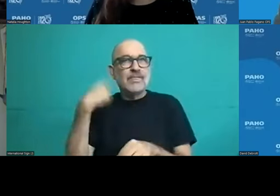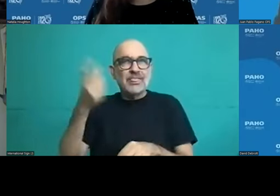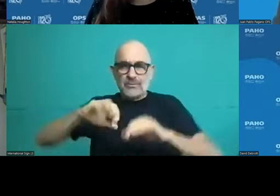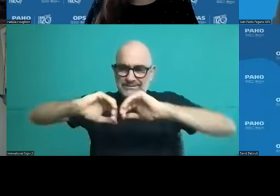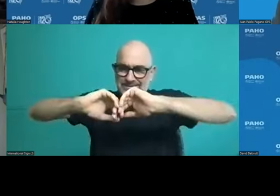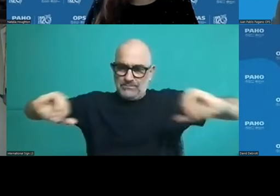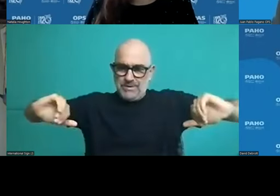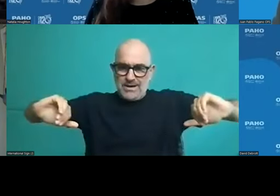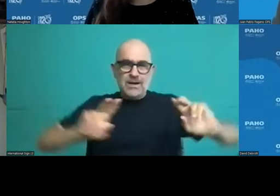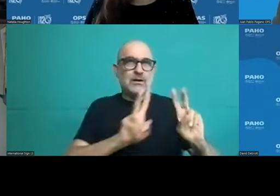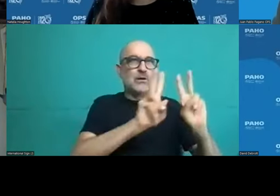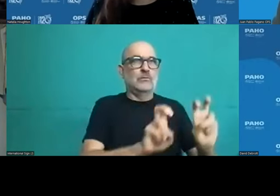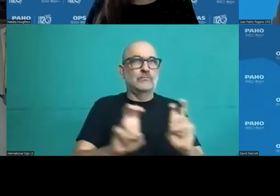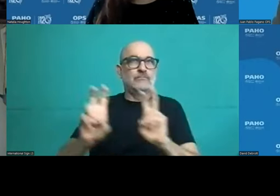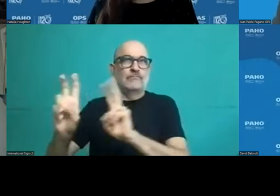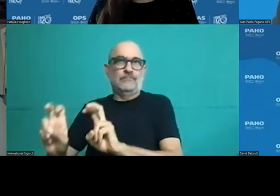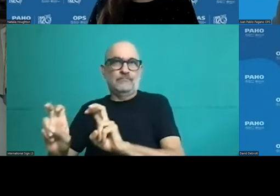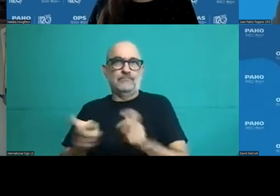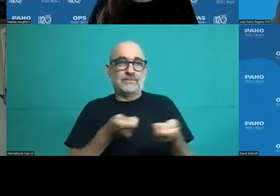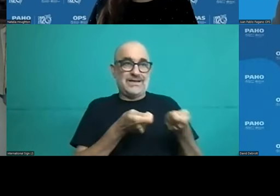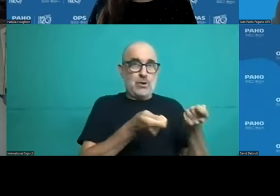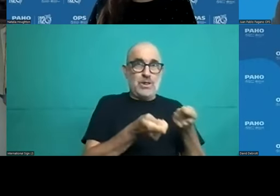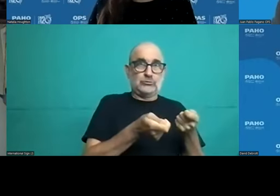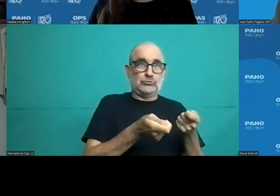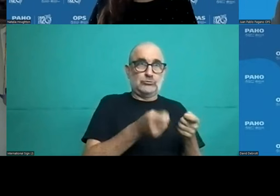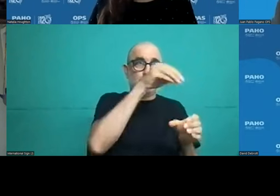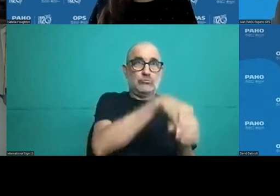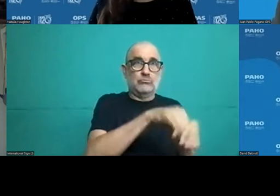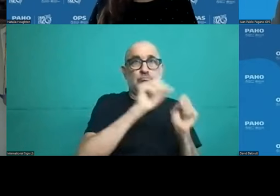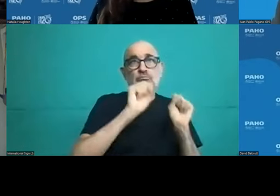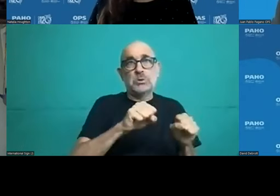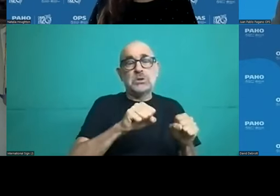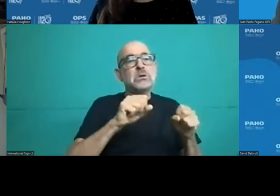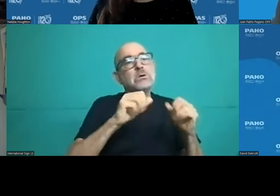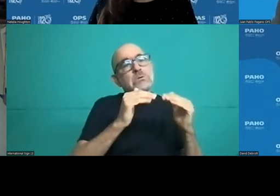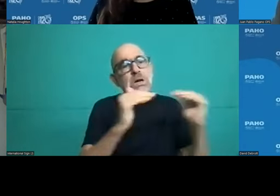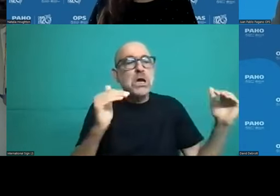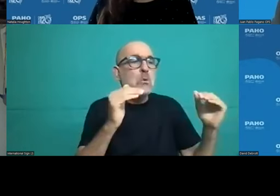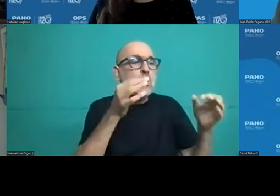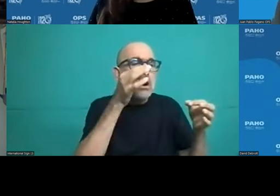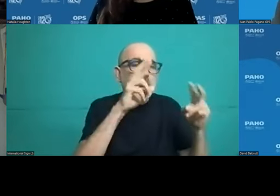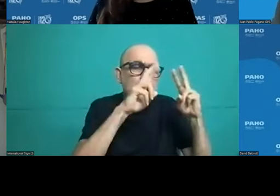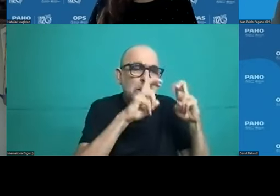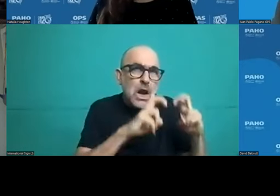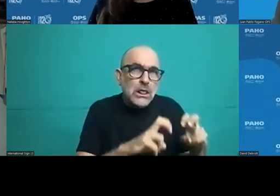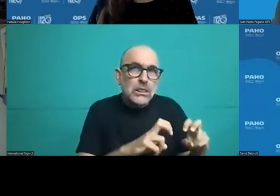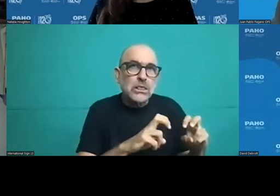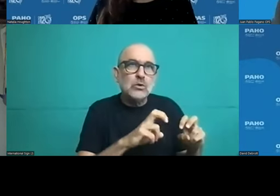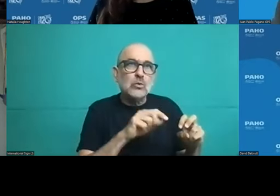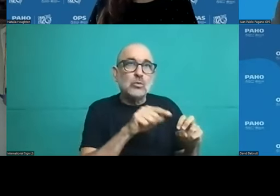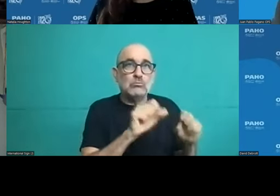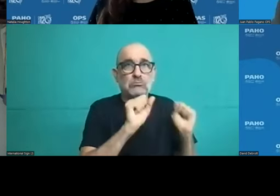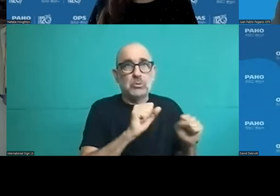difficult when it comes to the facts on the ground, like for instance, the various types of contracts and